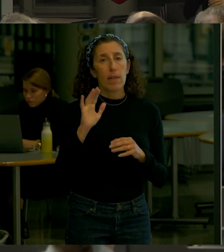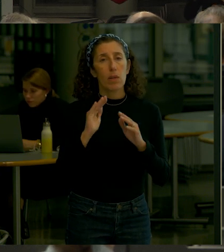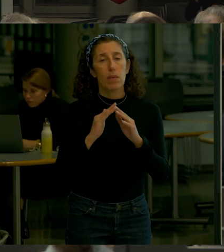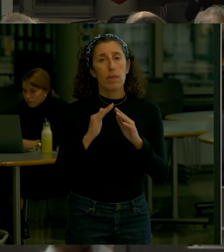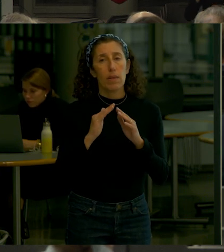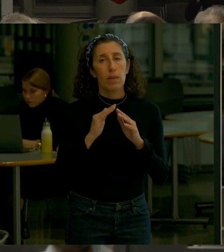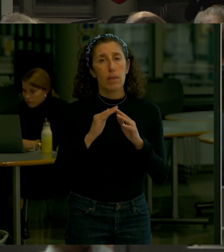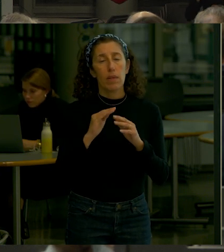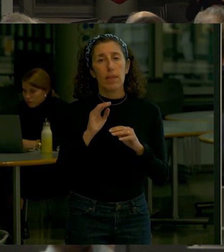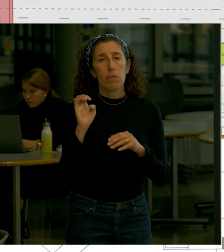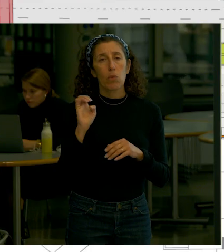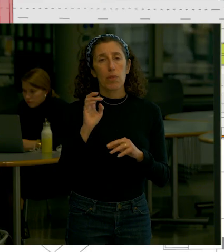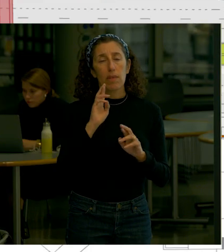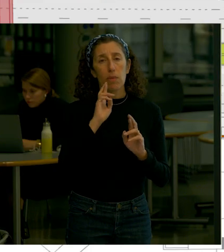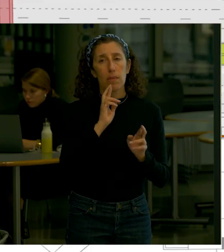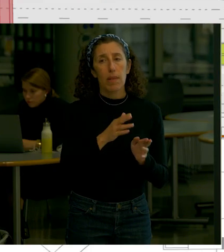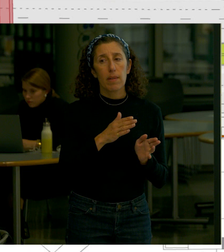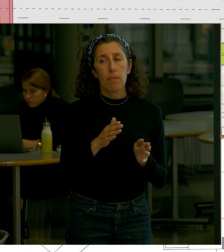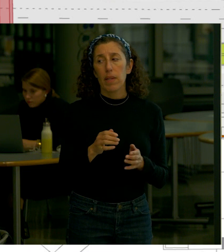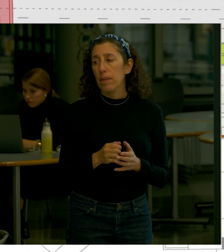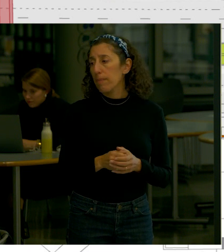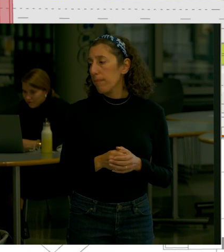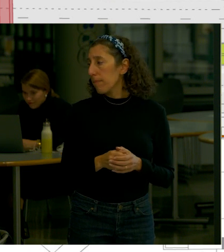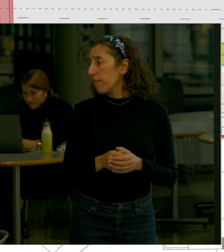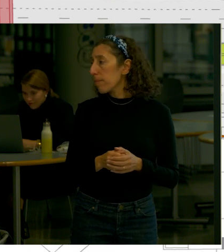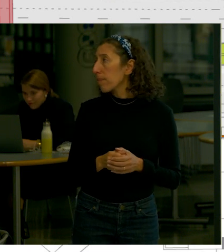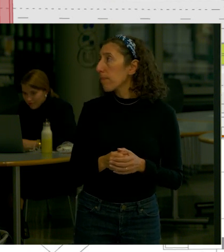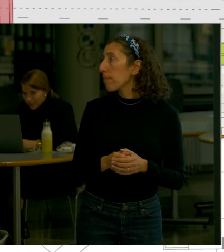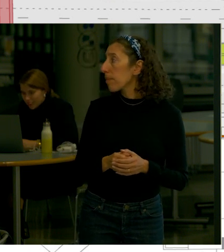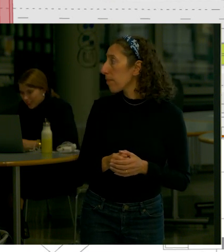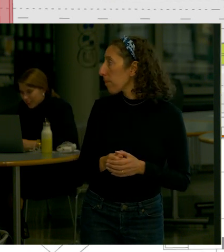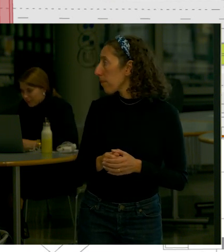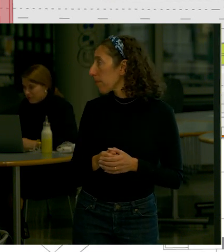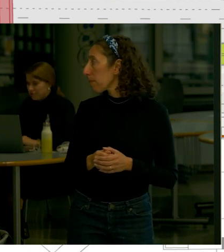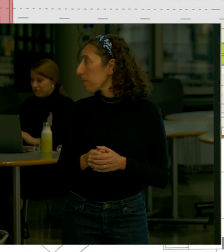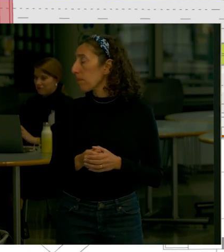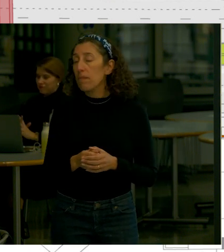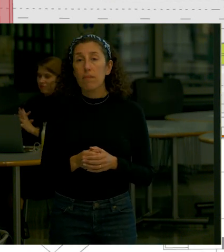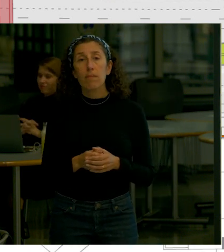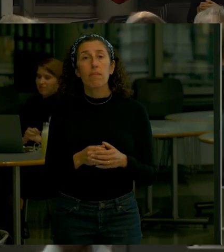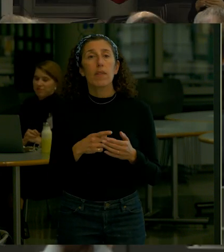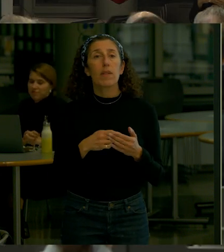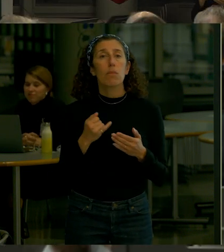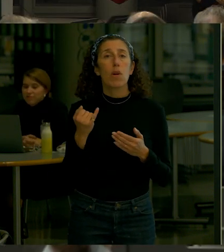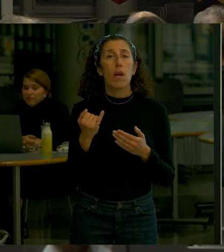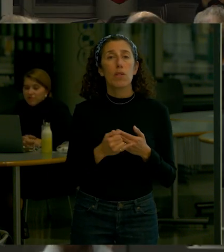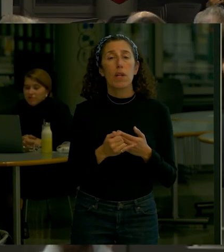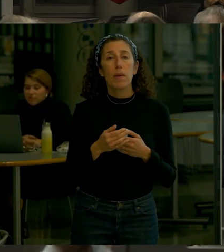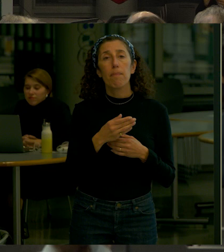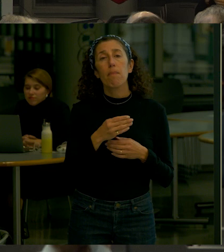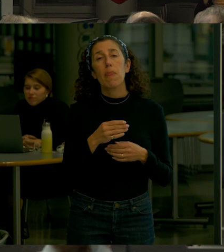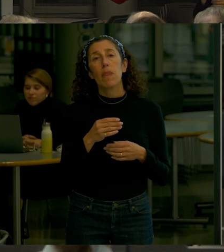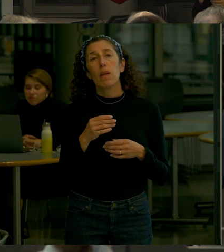emergency response plan right this project east side coastal resiliency the underpass projects the